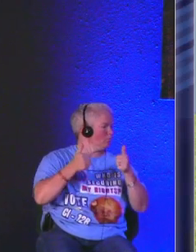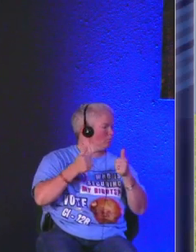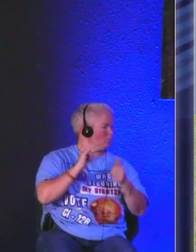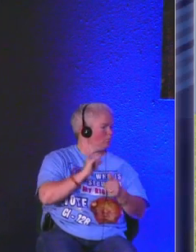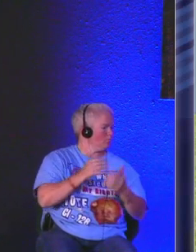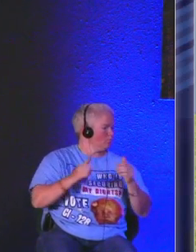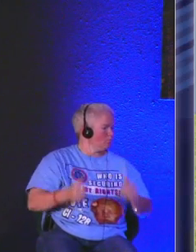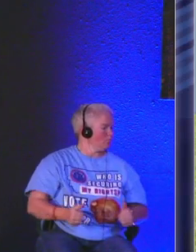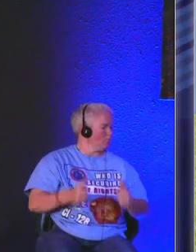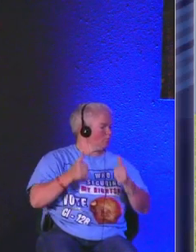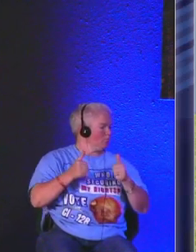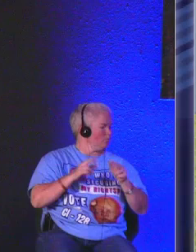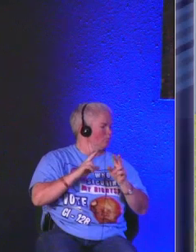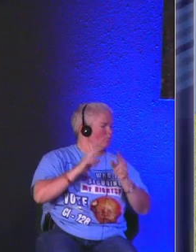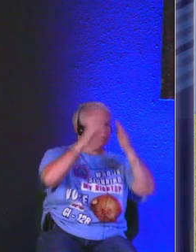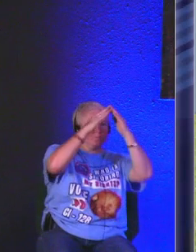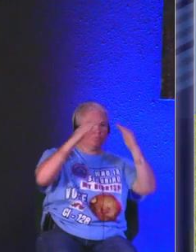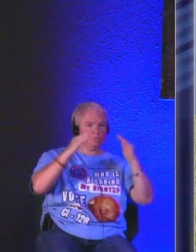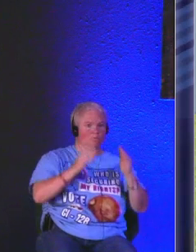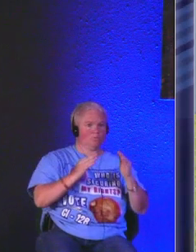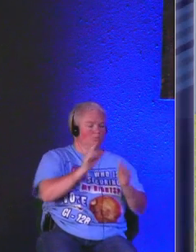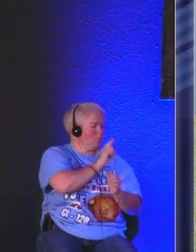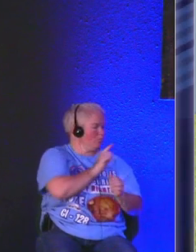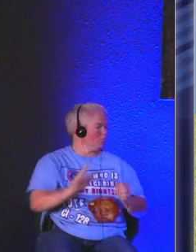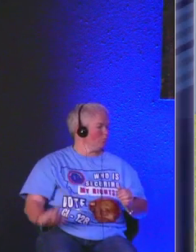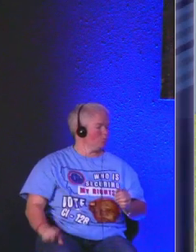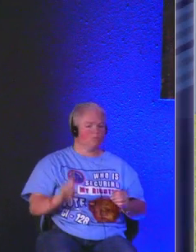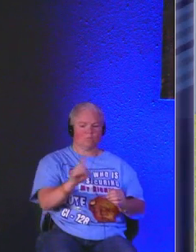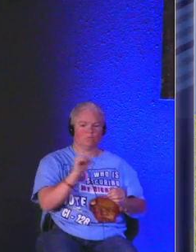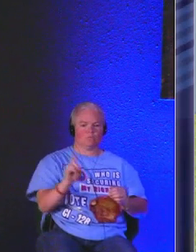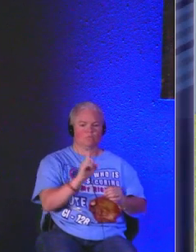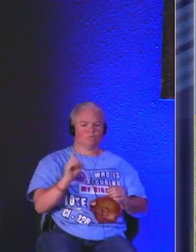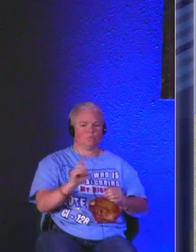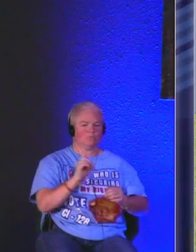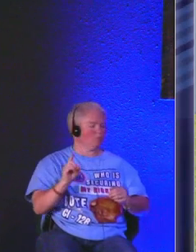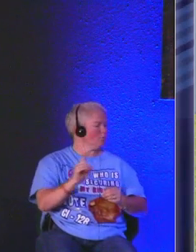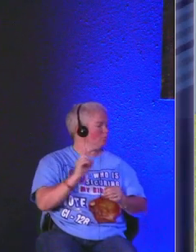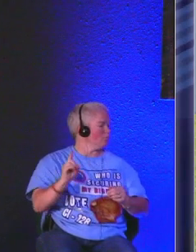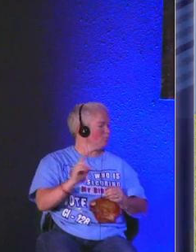and I shall dwell in the house of the Lord forever